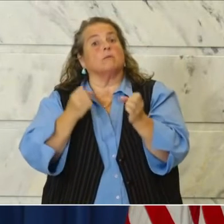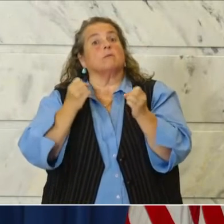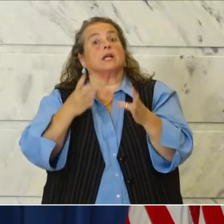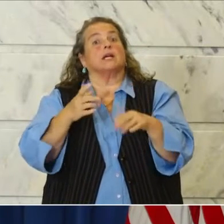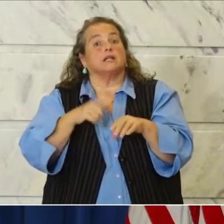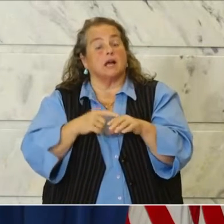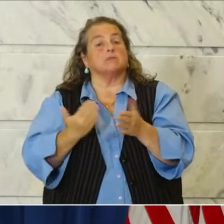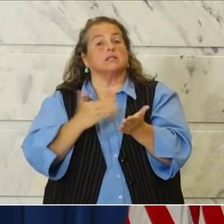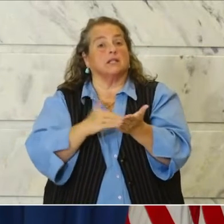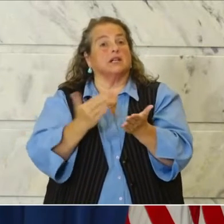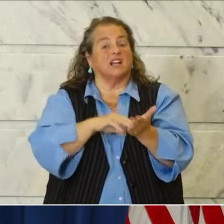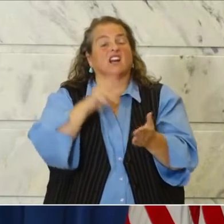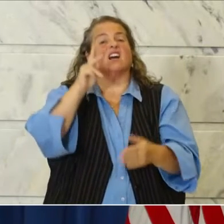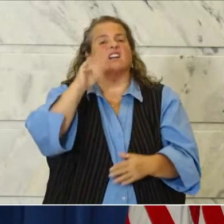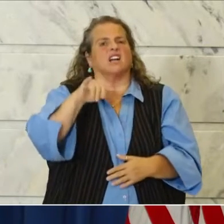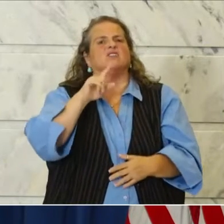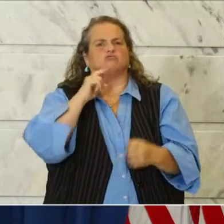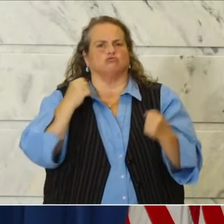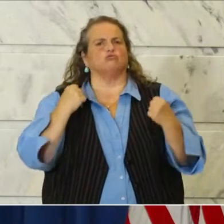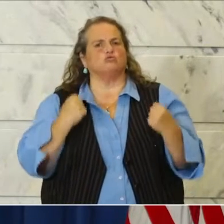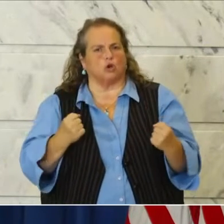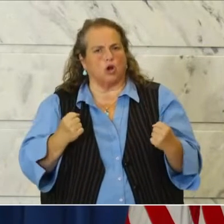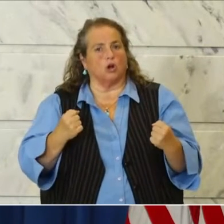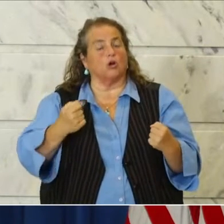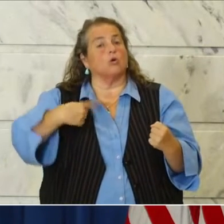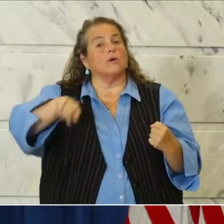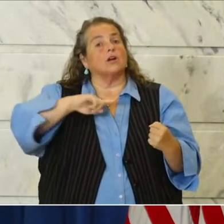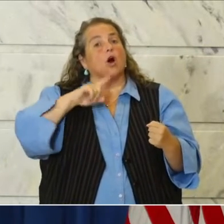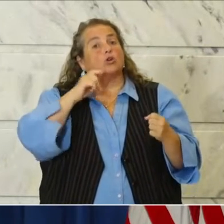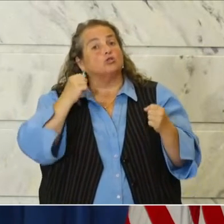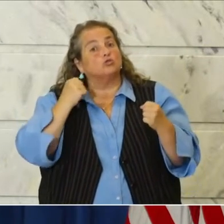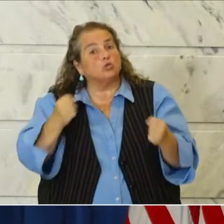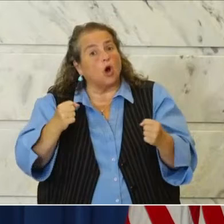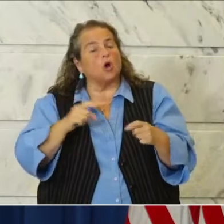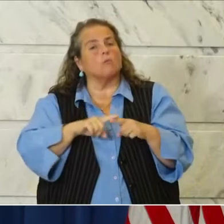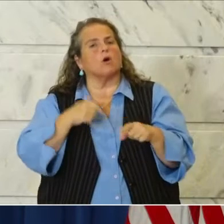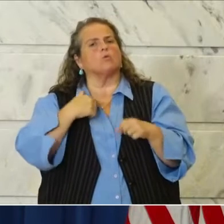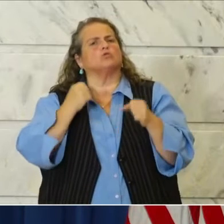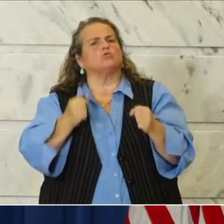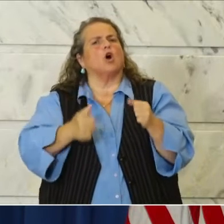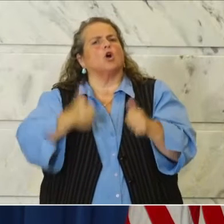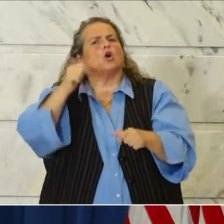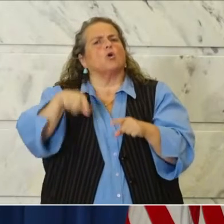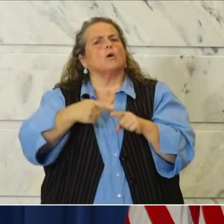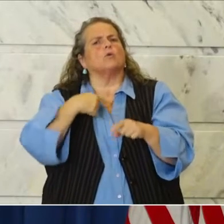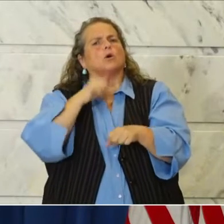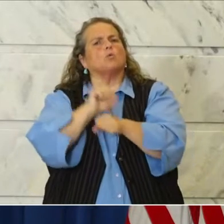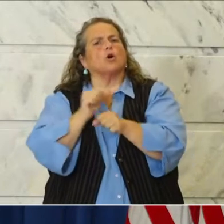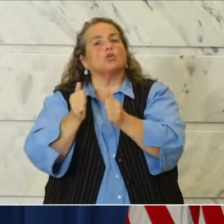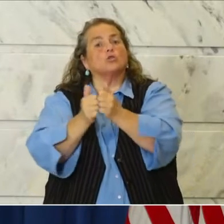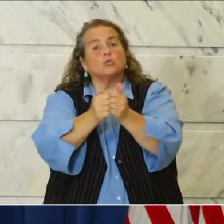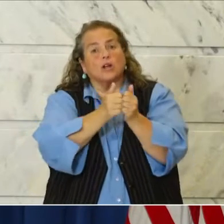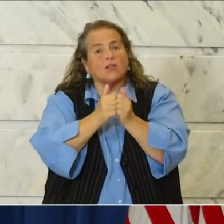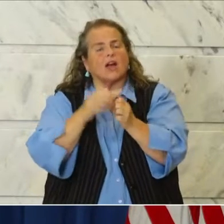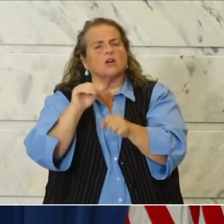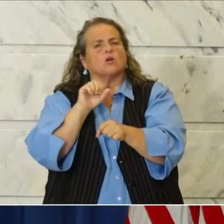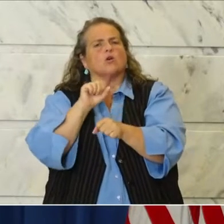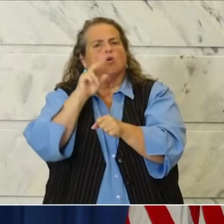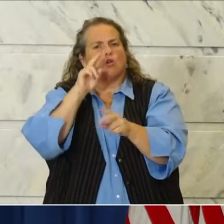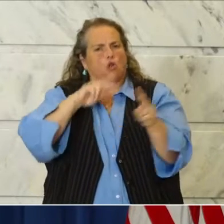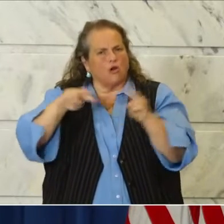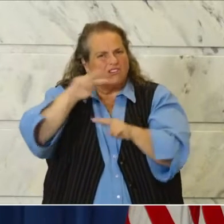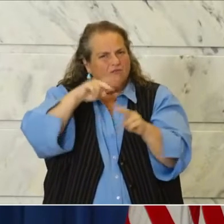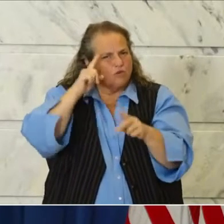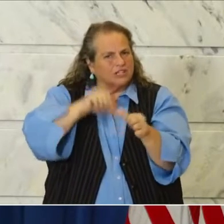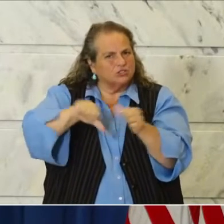Kentuckians are resilient. We are strong, but we are stronger when we work together and look out for one another. So I thank you